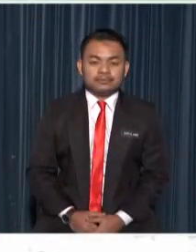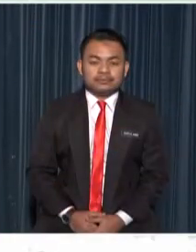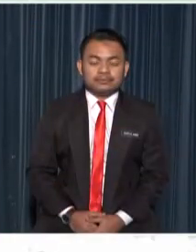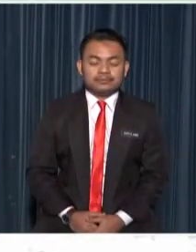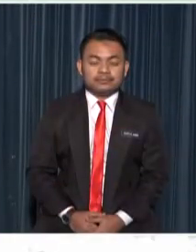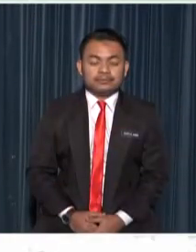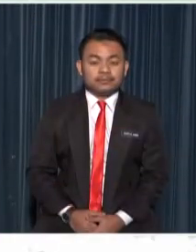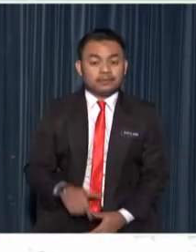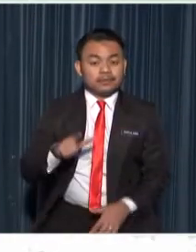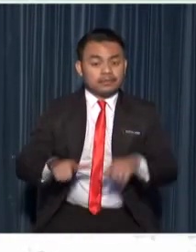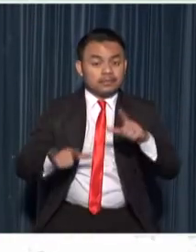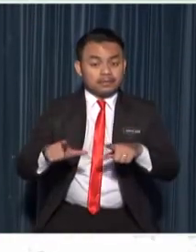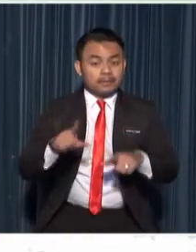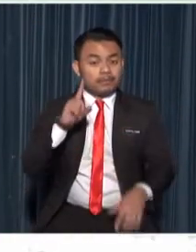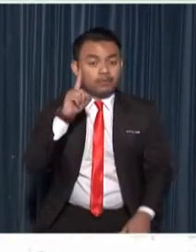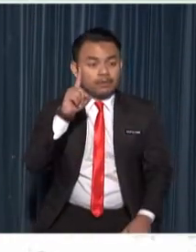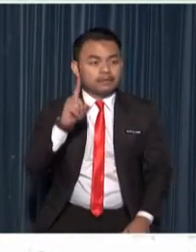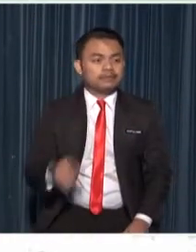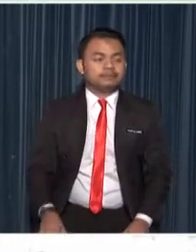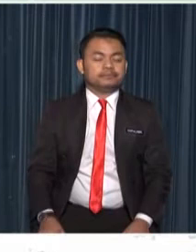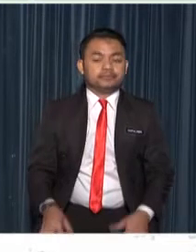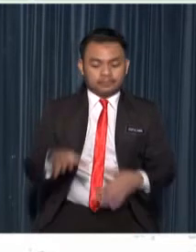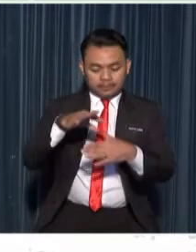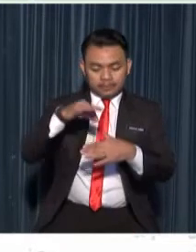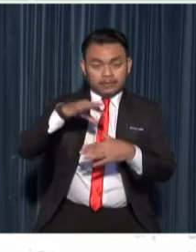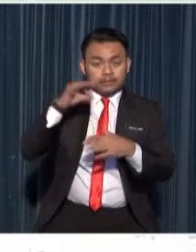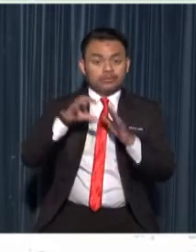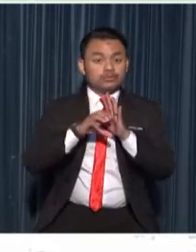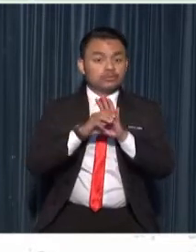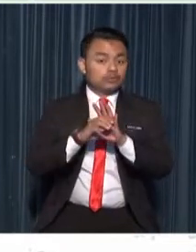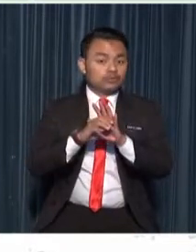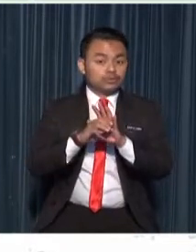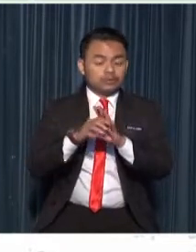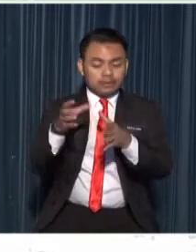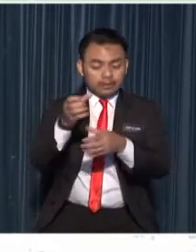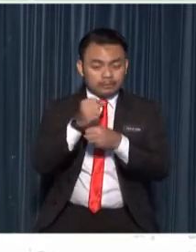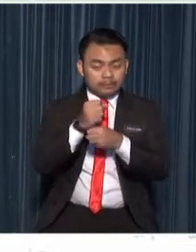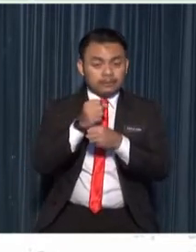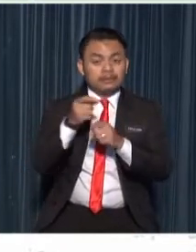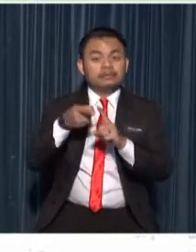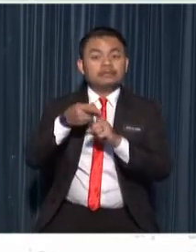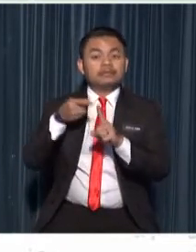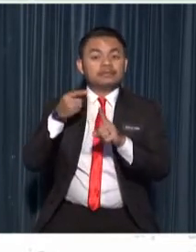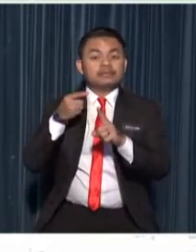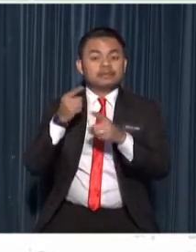step one tissue samples are taken from a parent plant